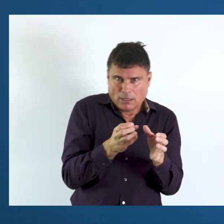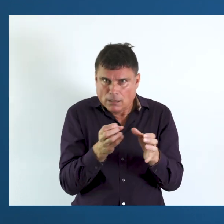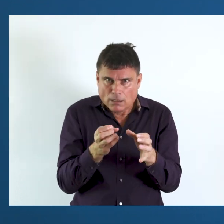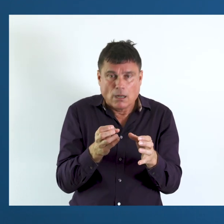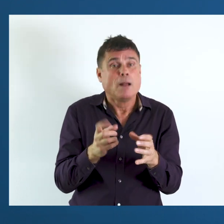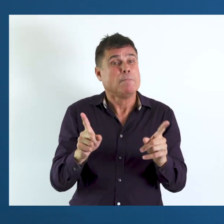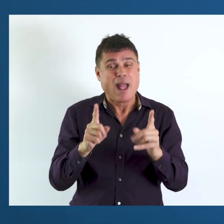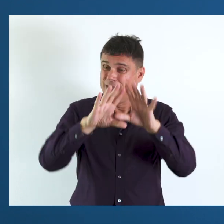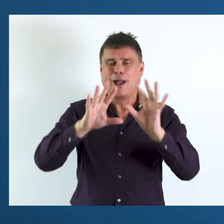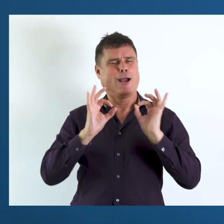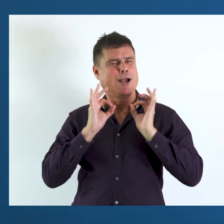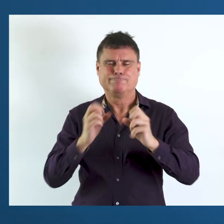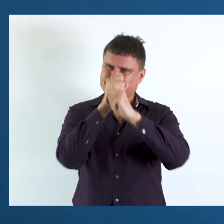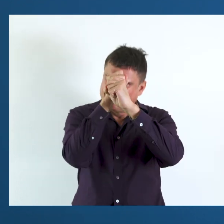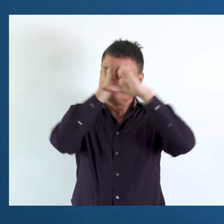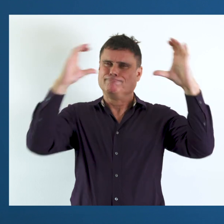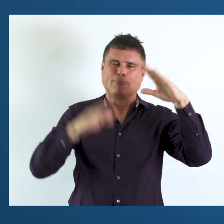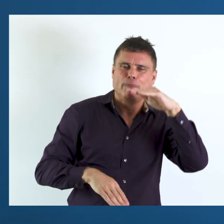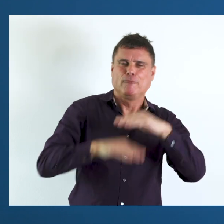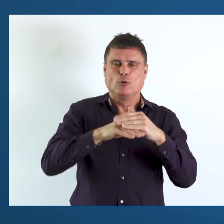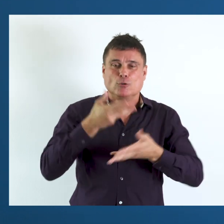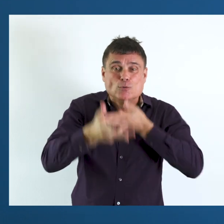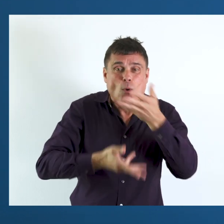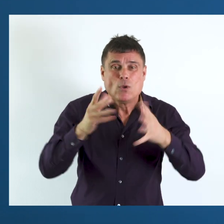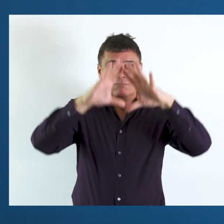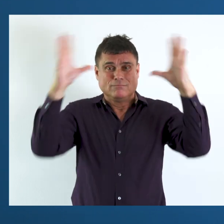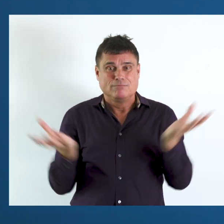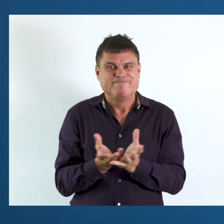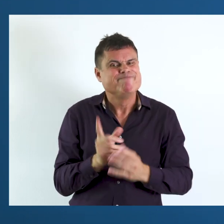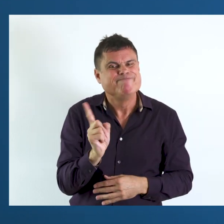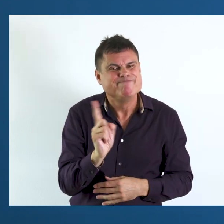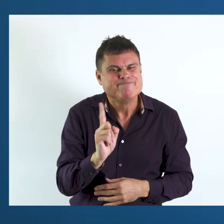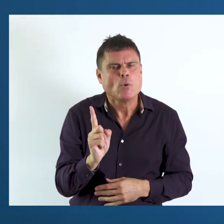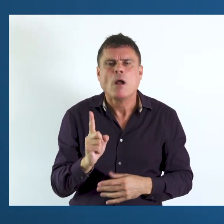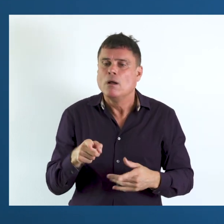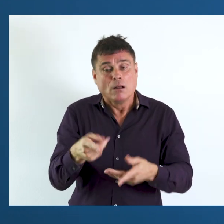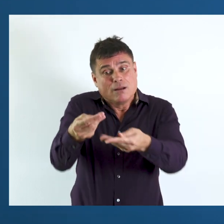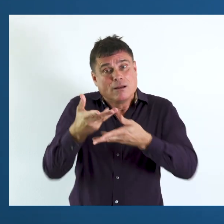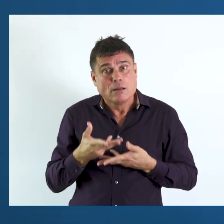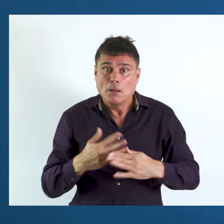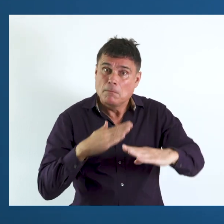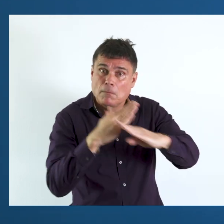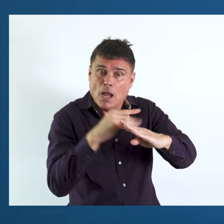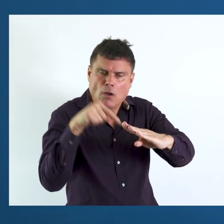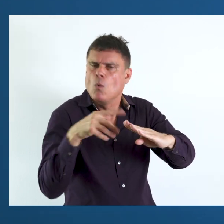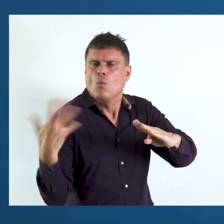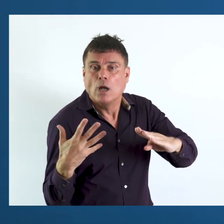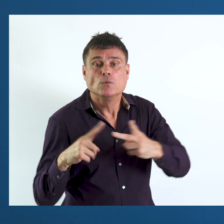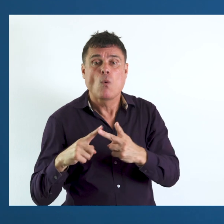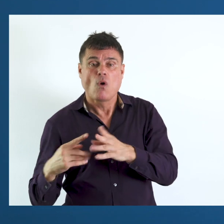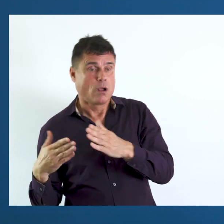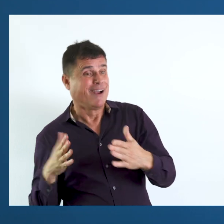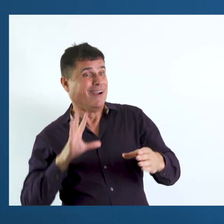But disaggregating outcome information by disability status will not tell us the entire story.